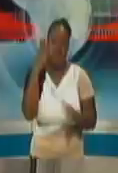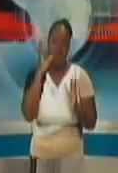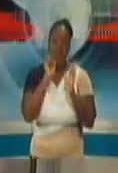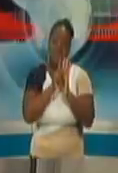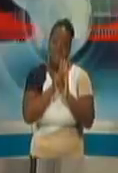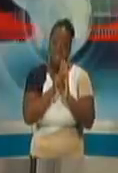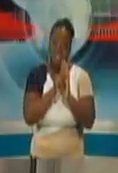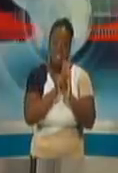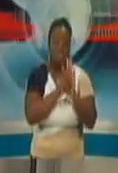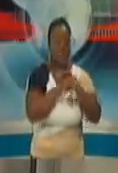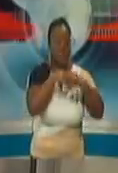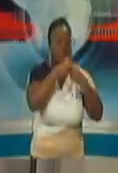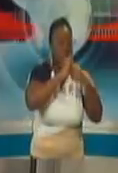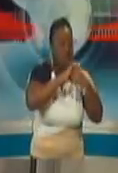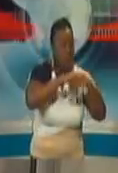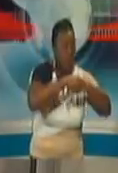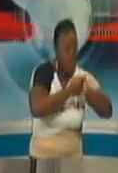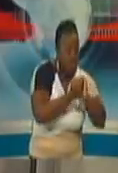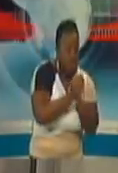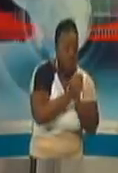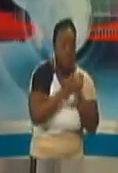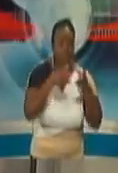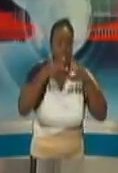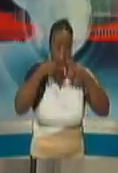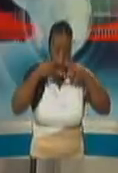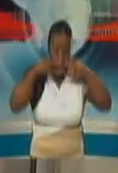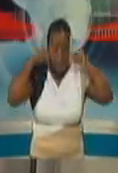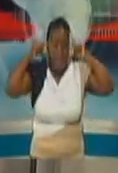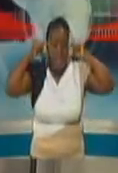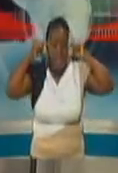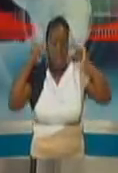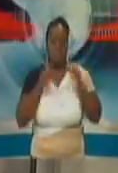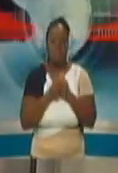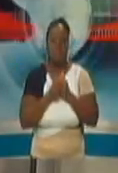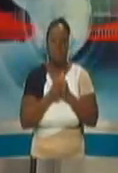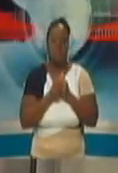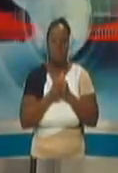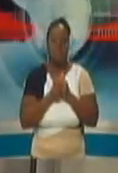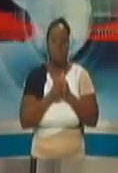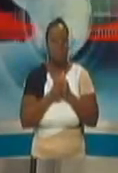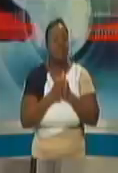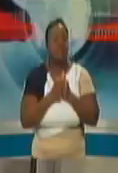hand washing, wearing masks, it is these simple,